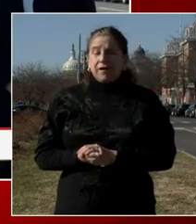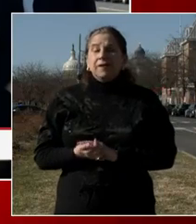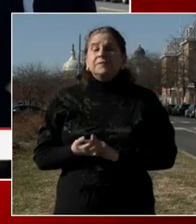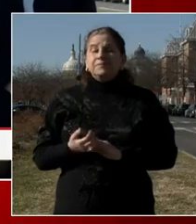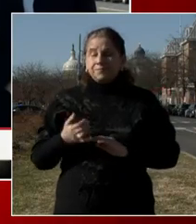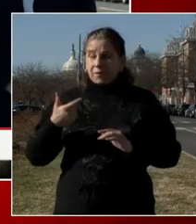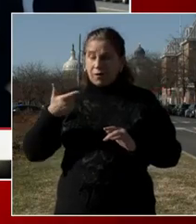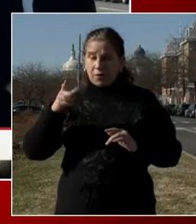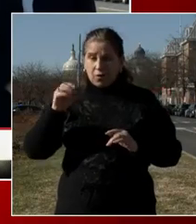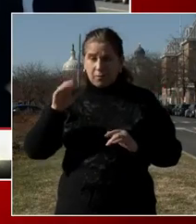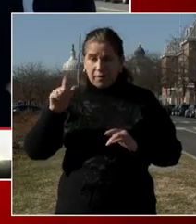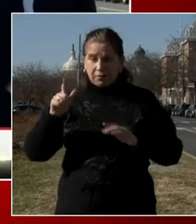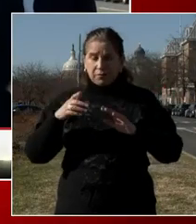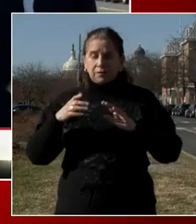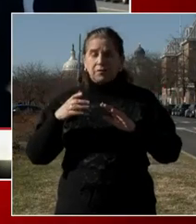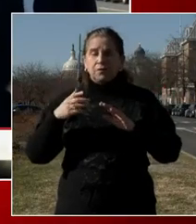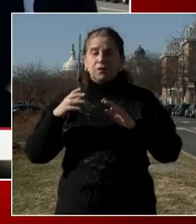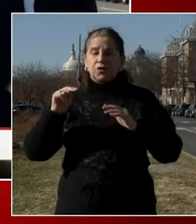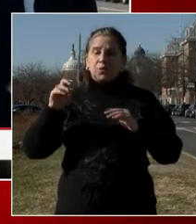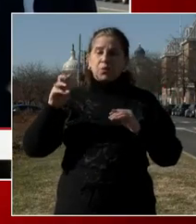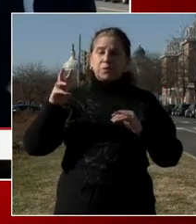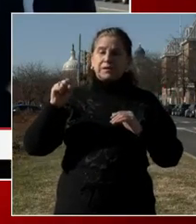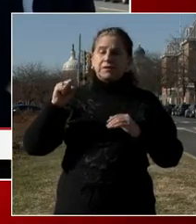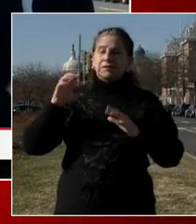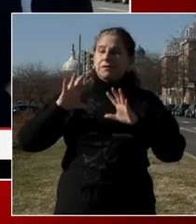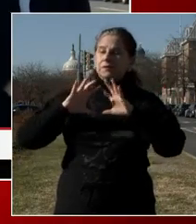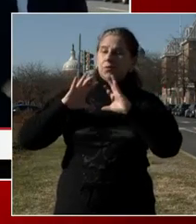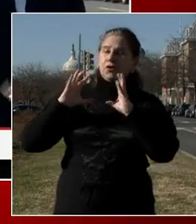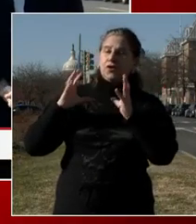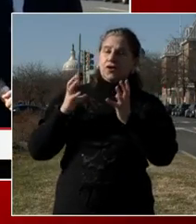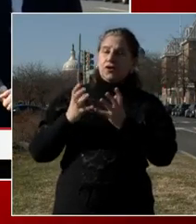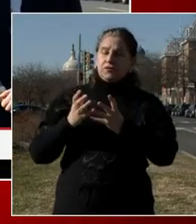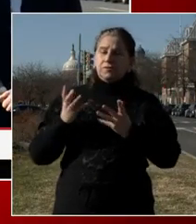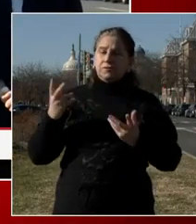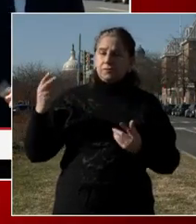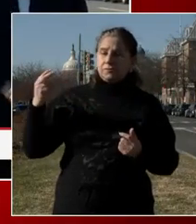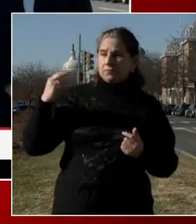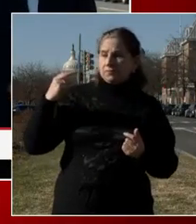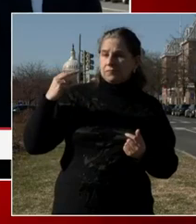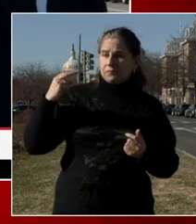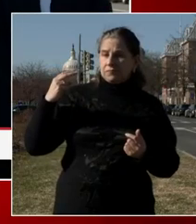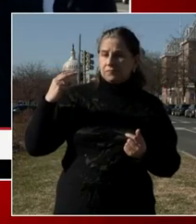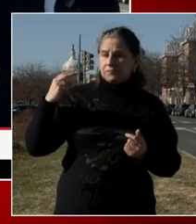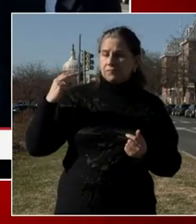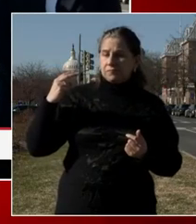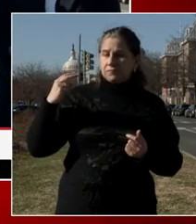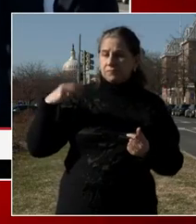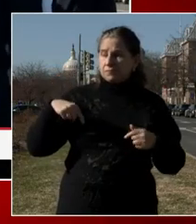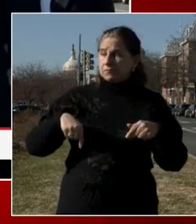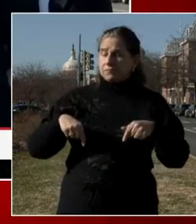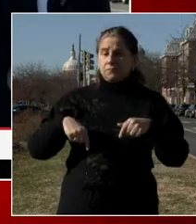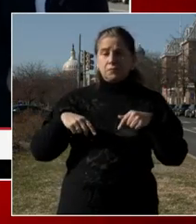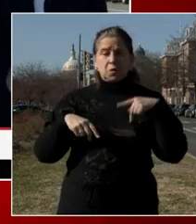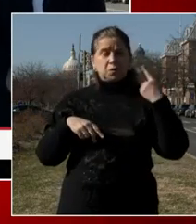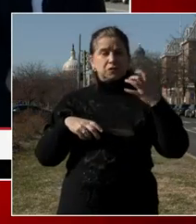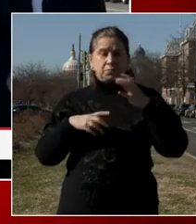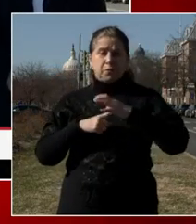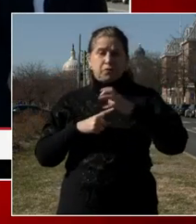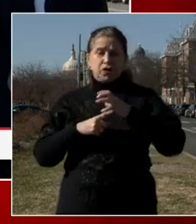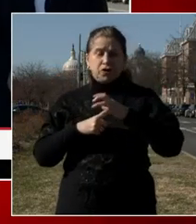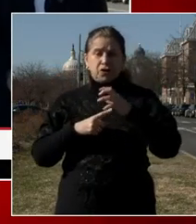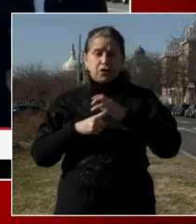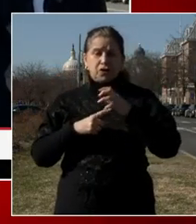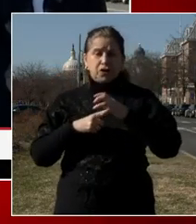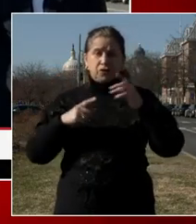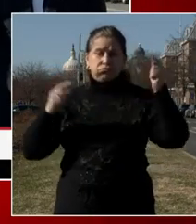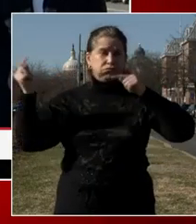on the news? Um, I think the reality is that, you know, as a world class destination, we're not the first major